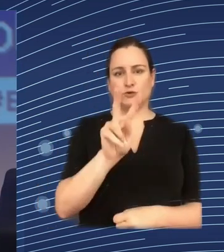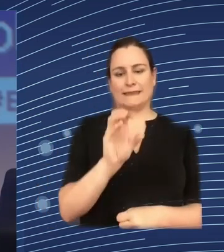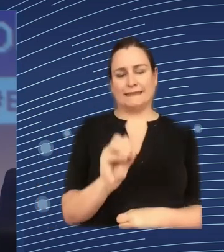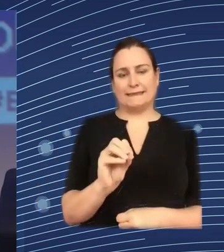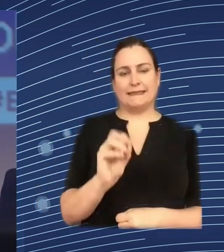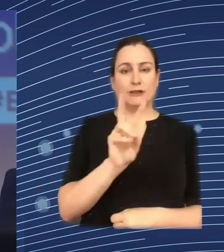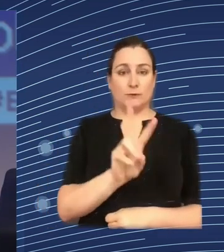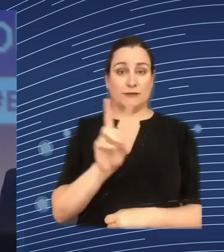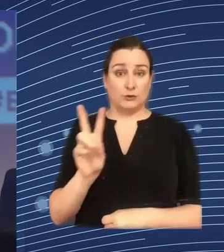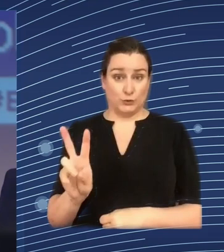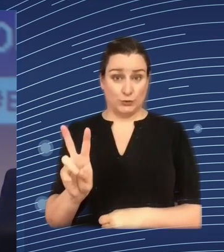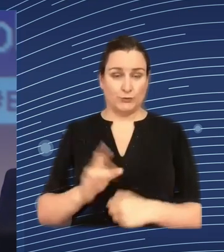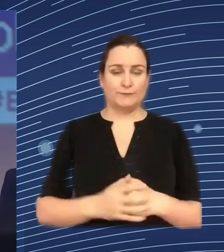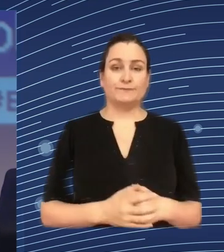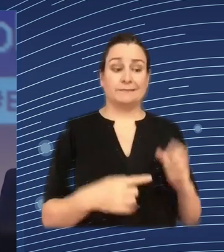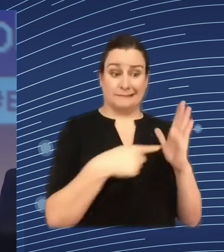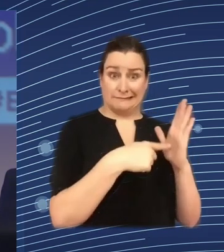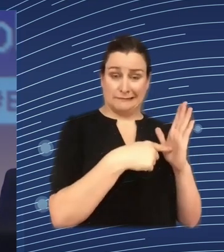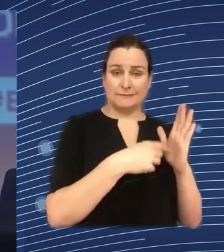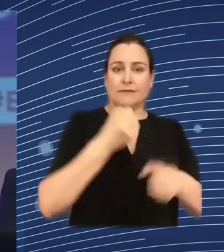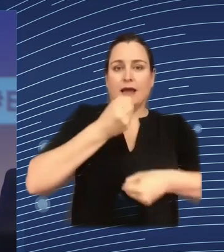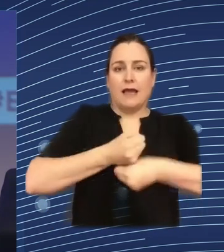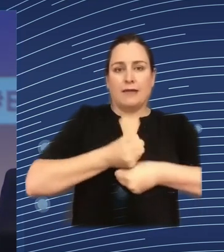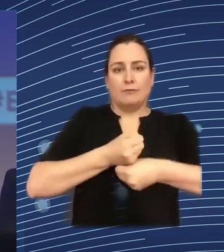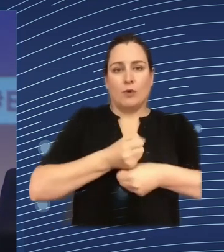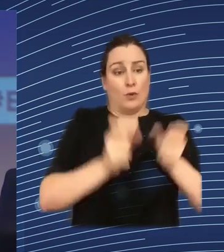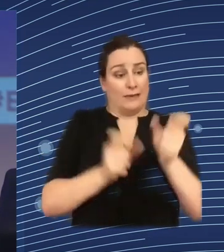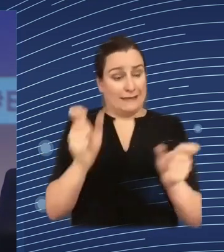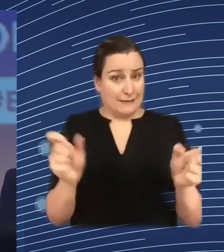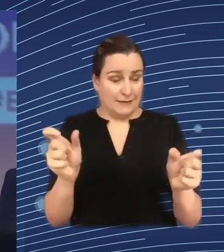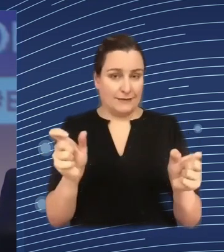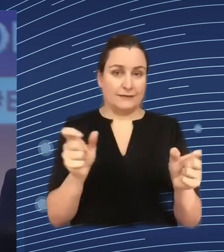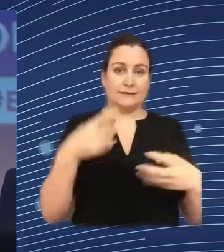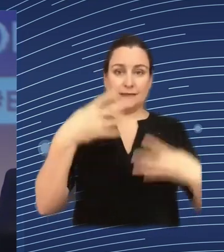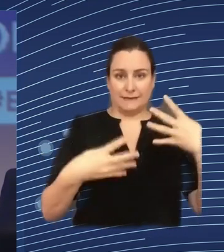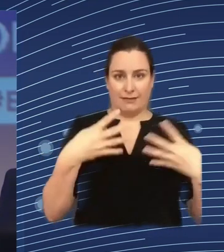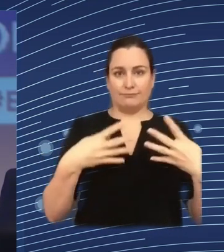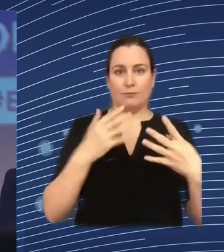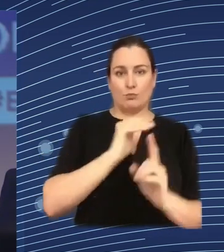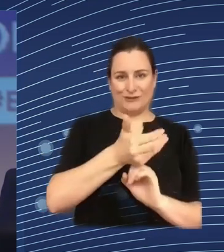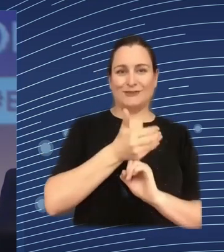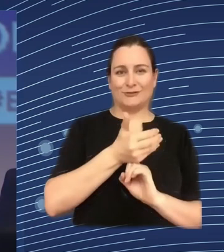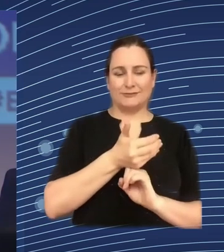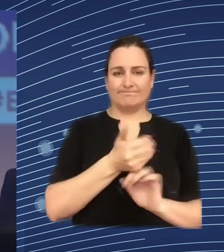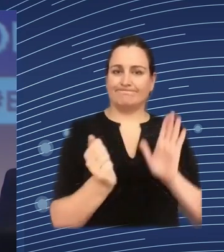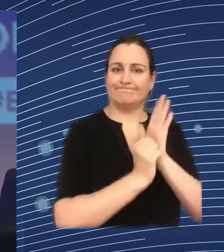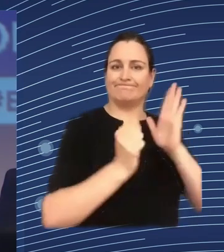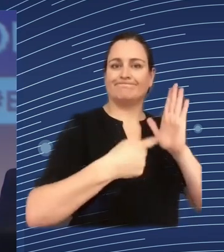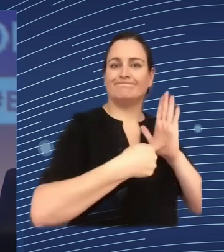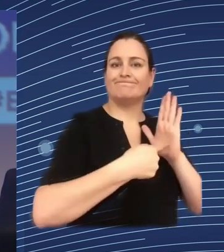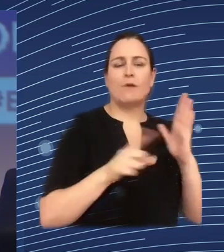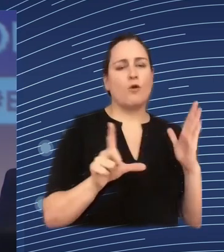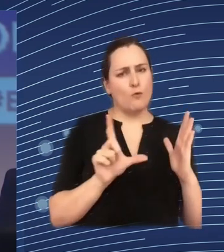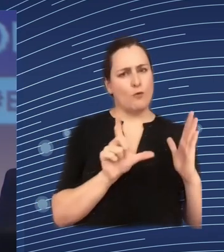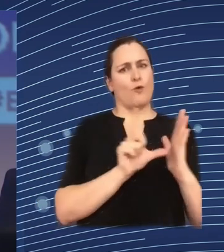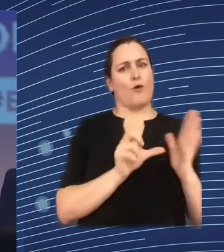for an employee data protection act has now been passed uh it's really urgent that